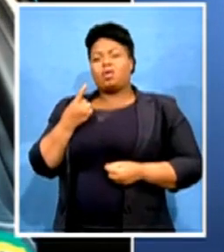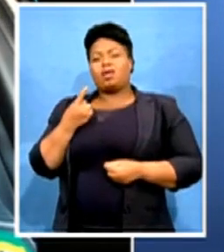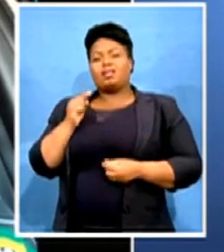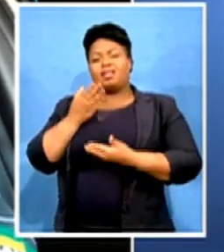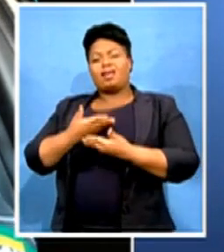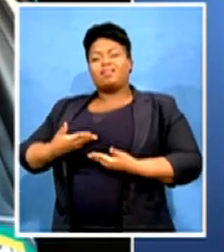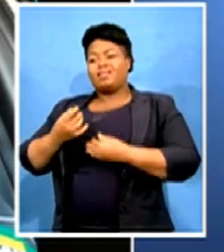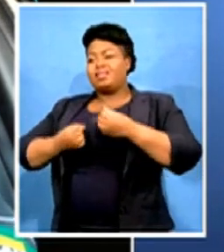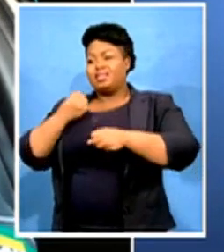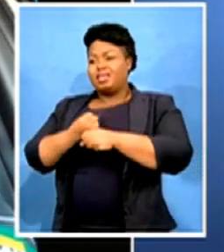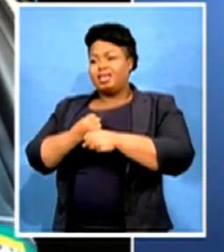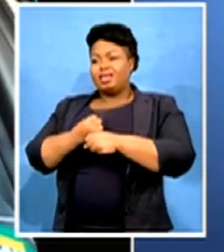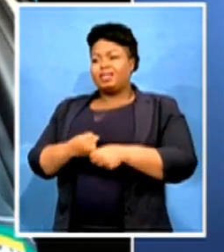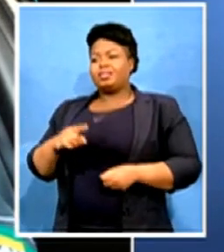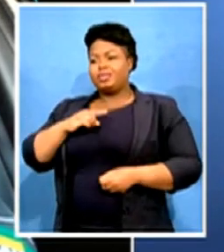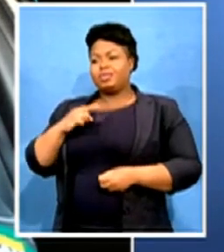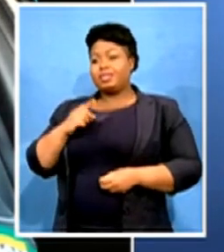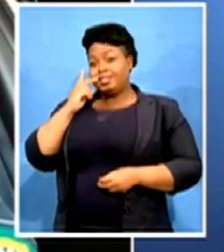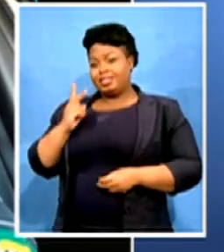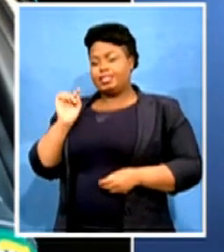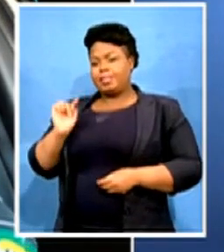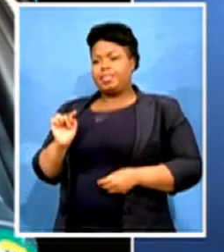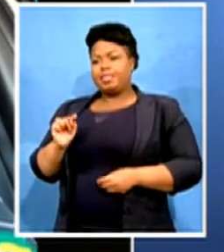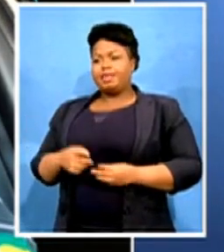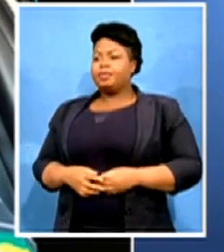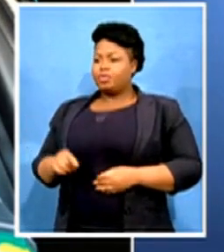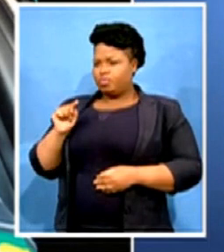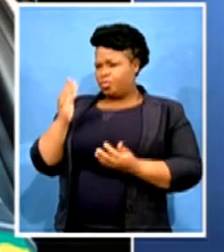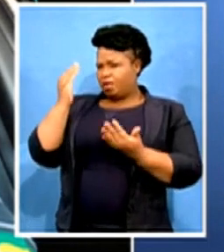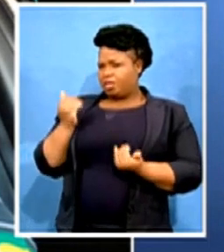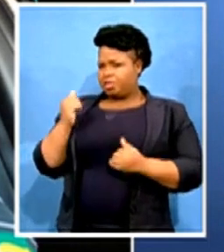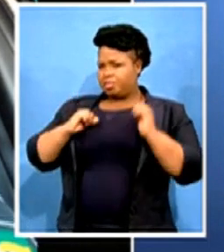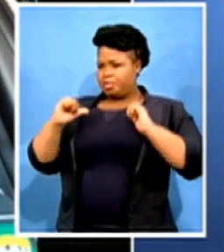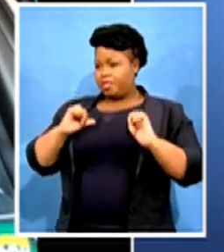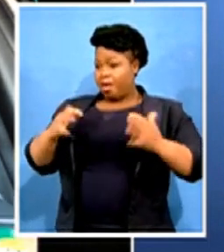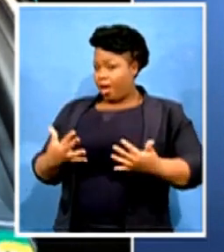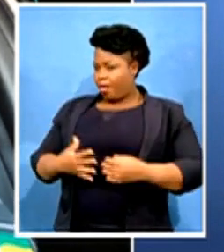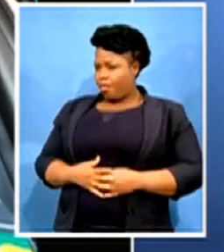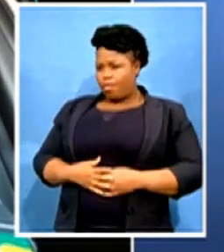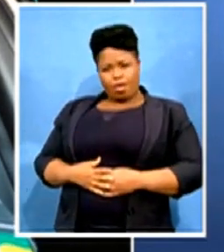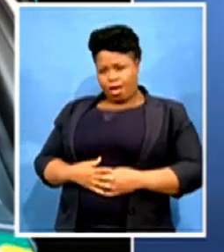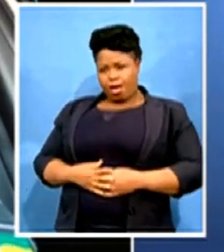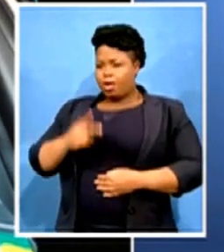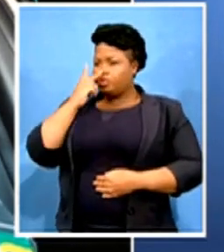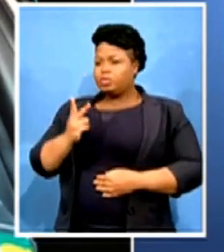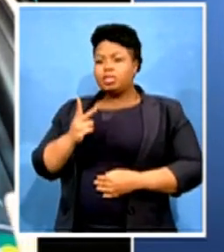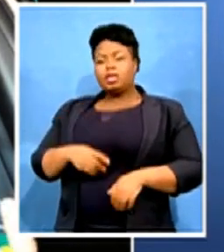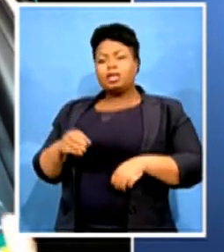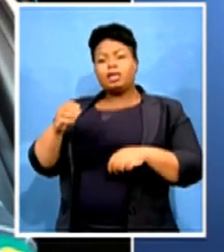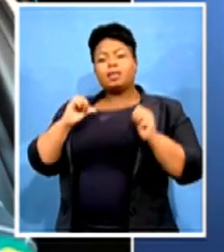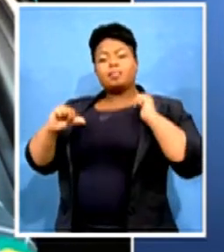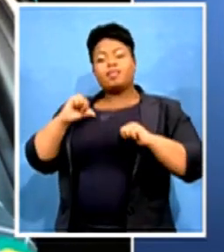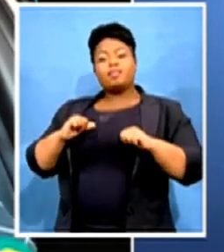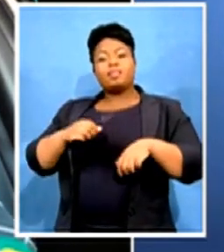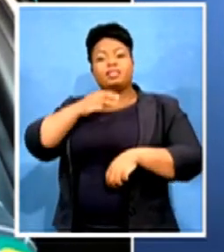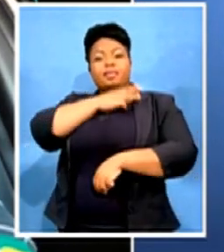performed. How do you expect them to perform? When you look at performance management system, there's no other system that you